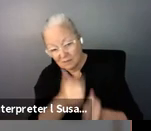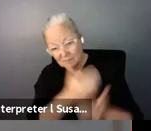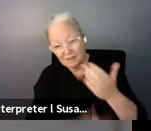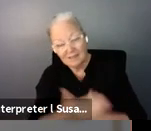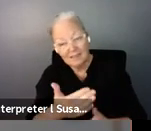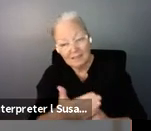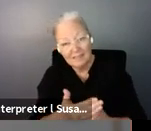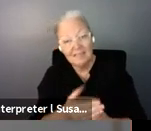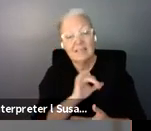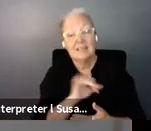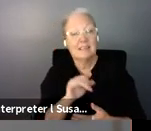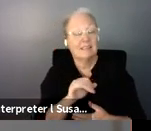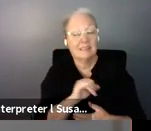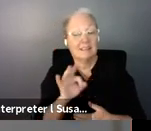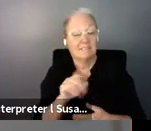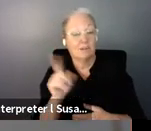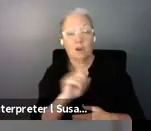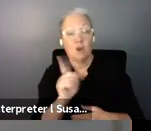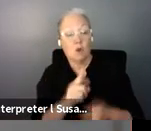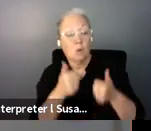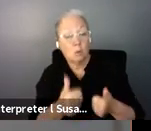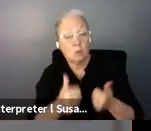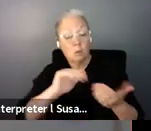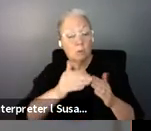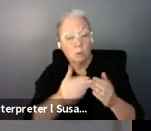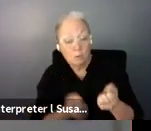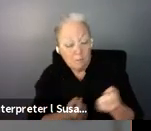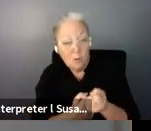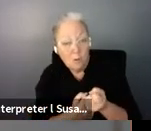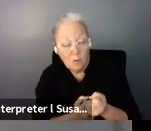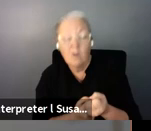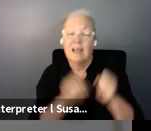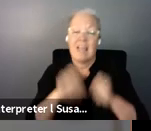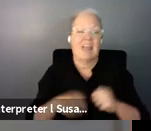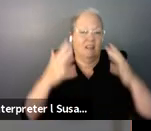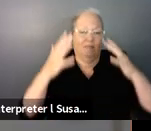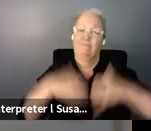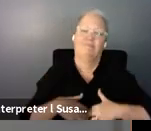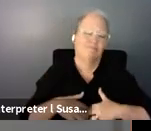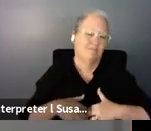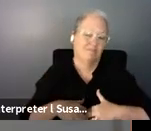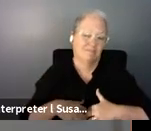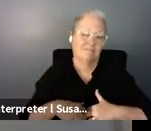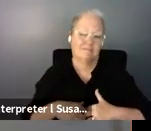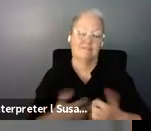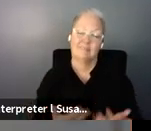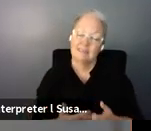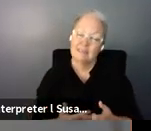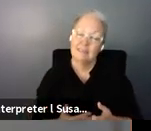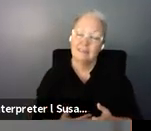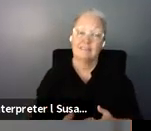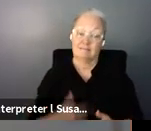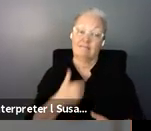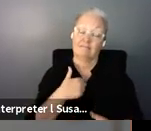we do not have adequate community support services and social protection it was a big lesson learned for us